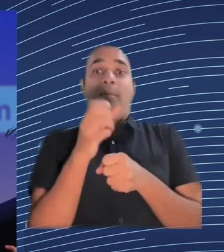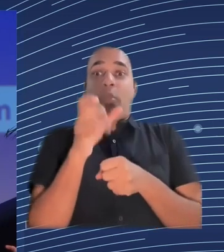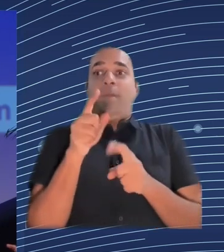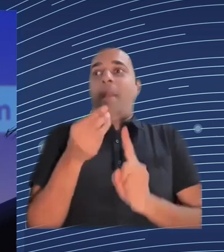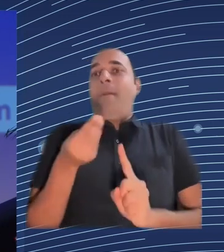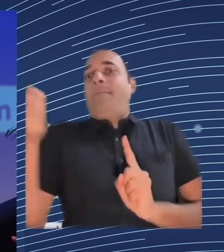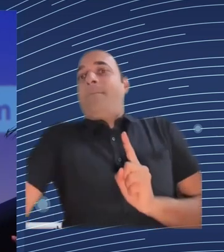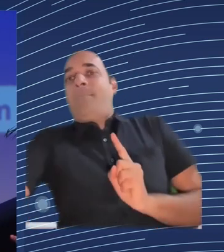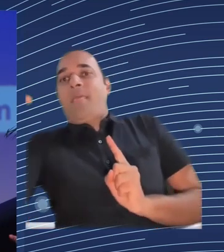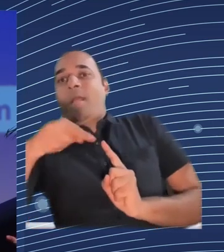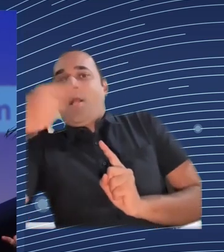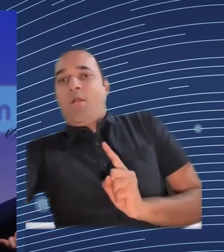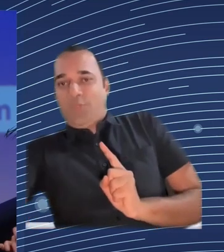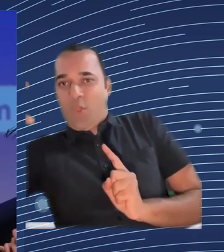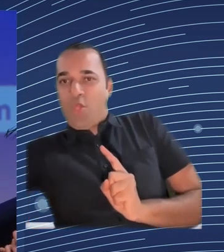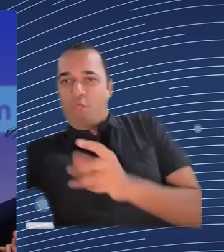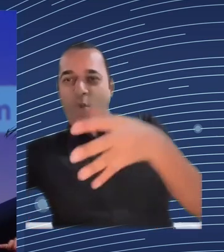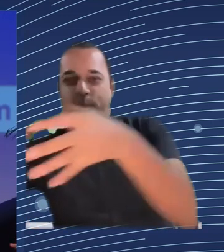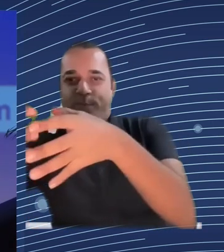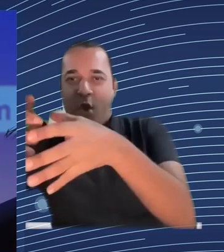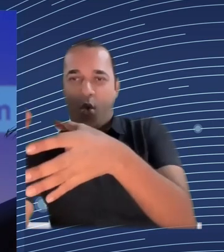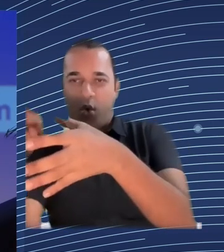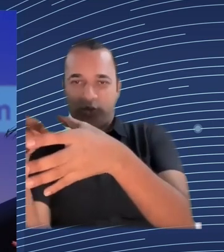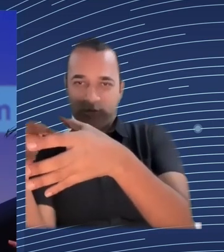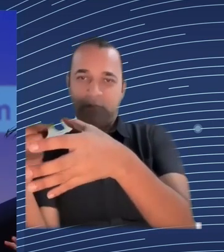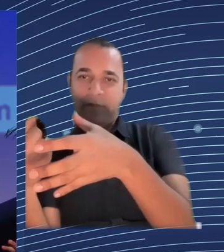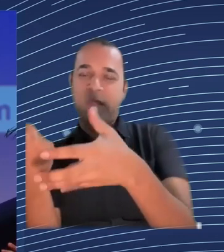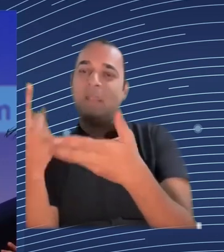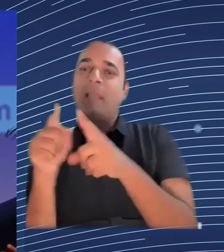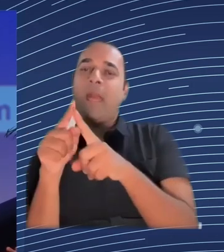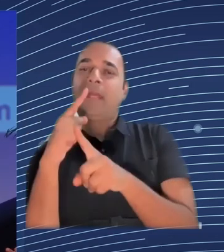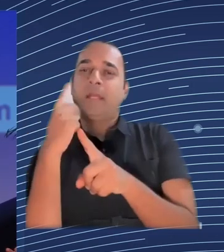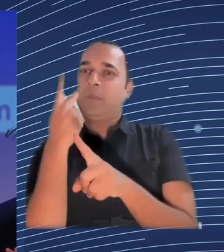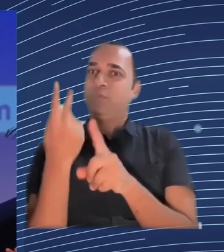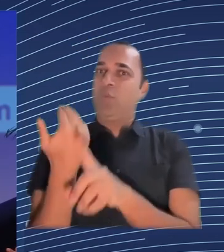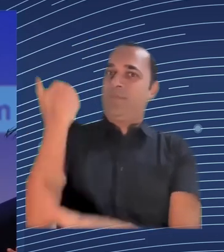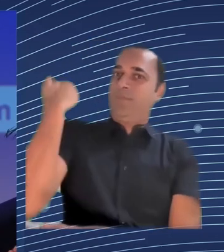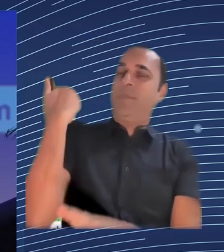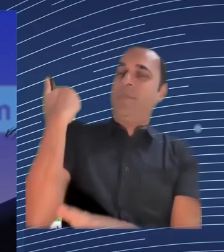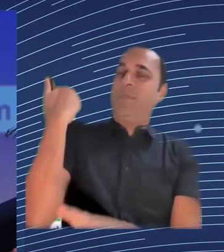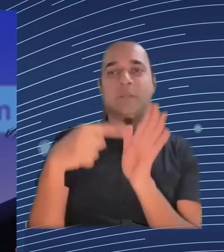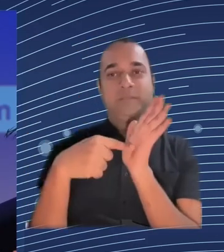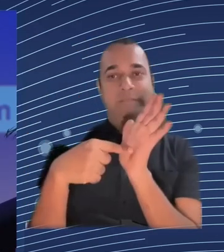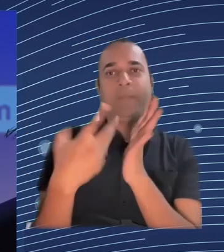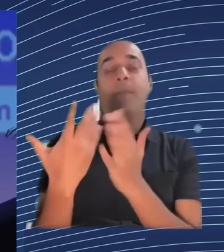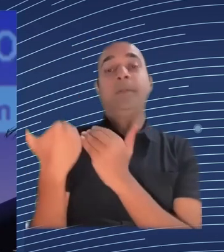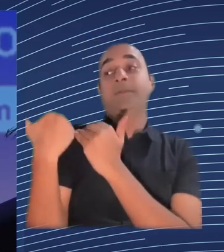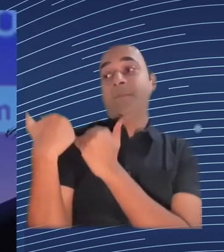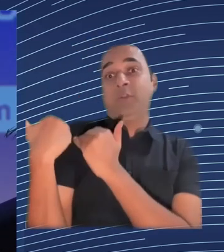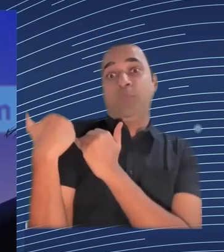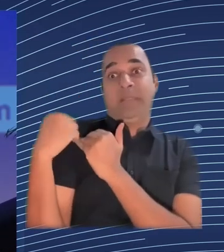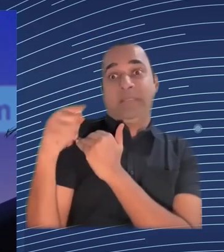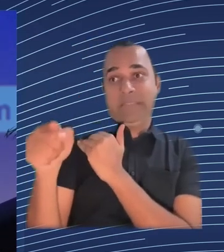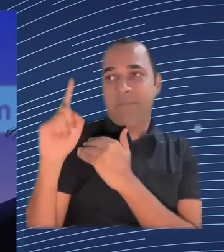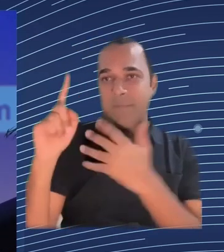by the company they have incentive to cheat to give the information even for medical information that happened there are